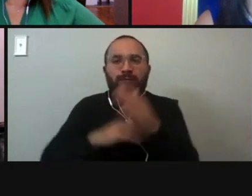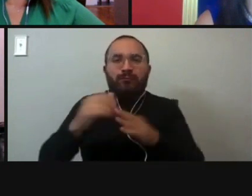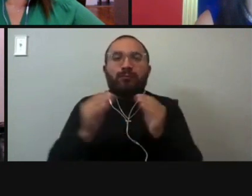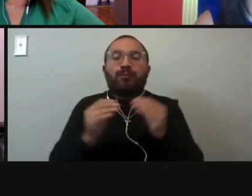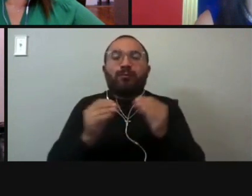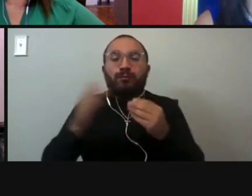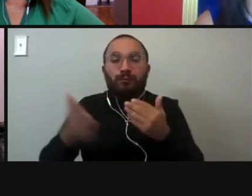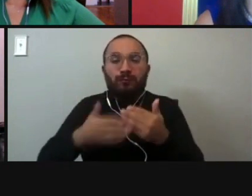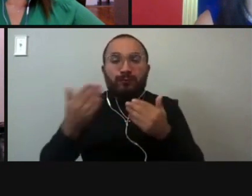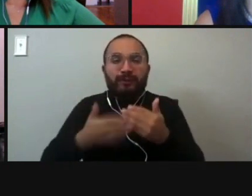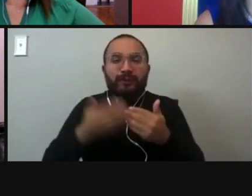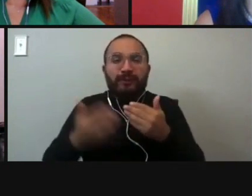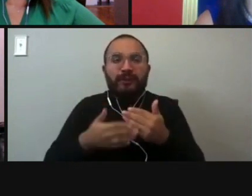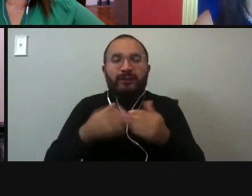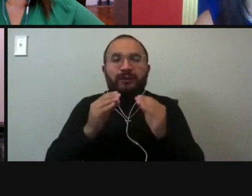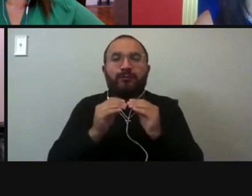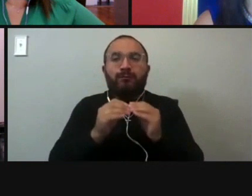funds.